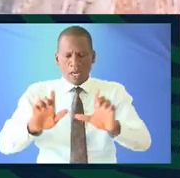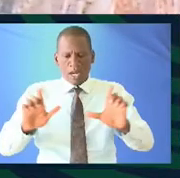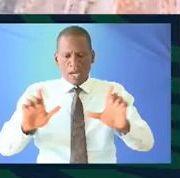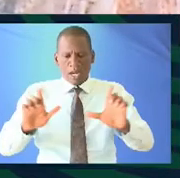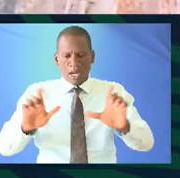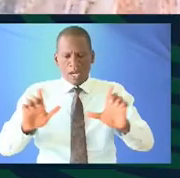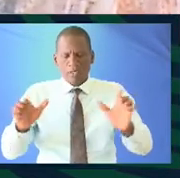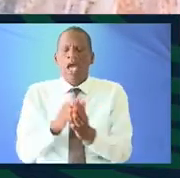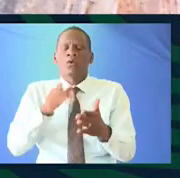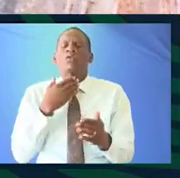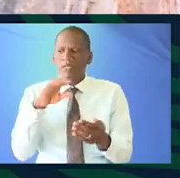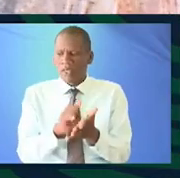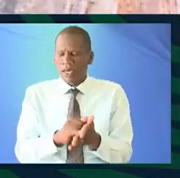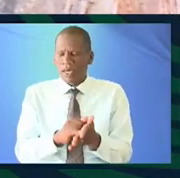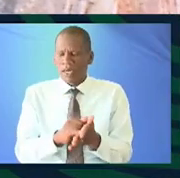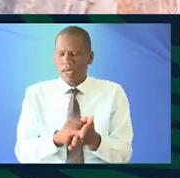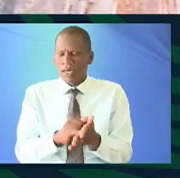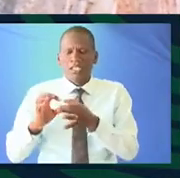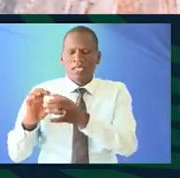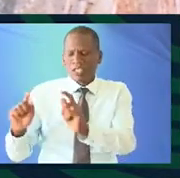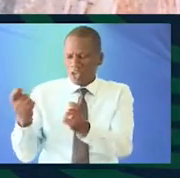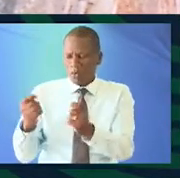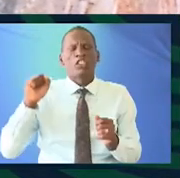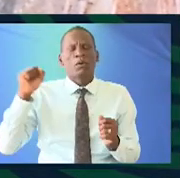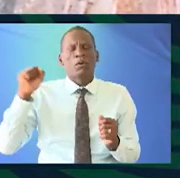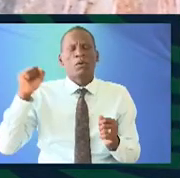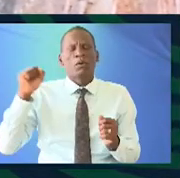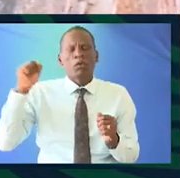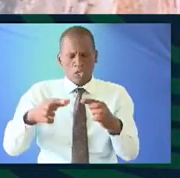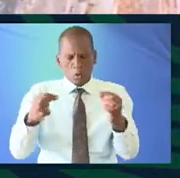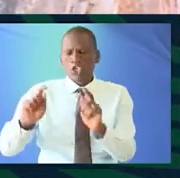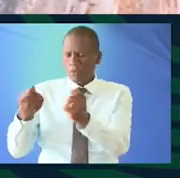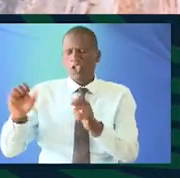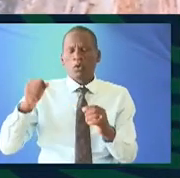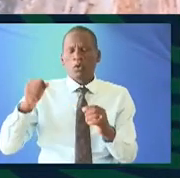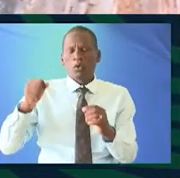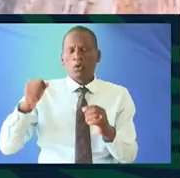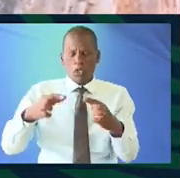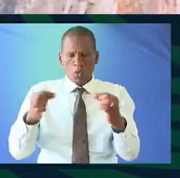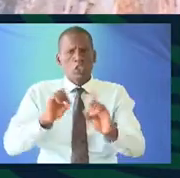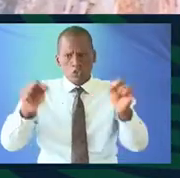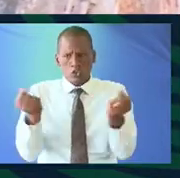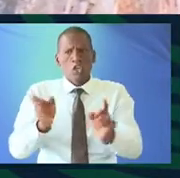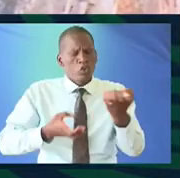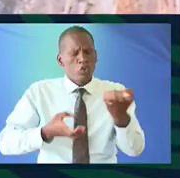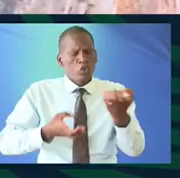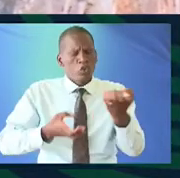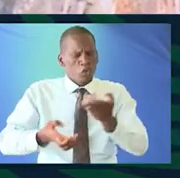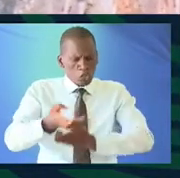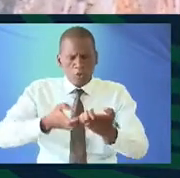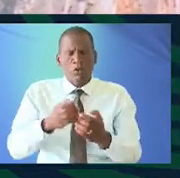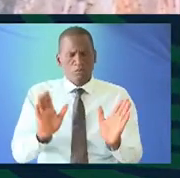languages and what I would like to say is tribalism is a political term it's not social it's not